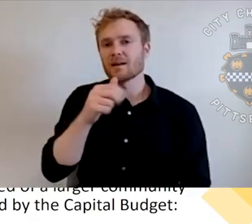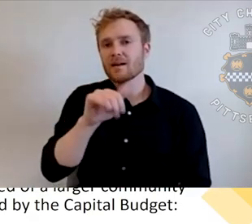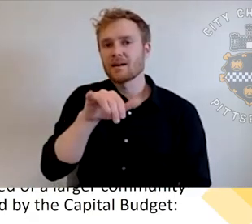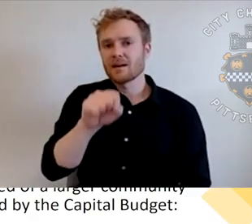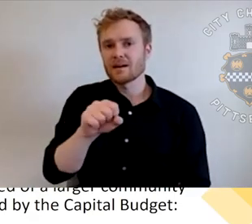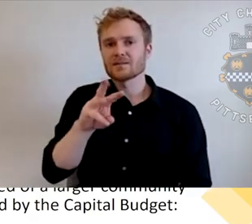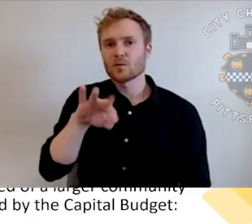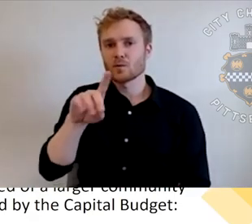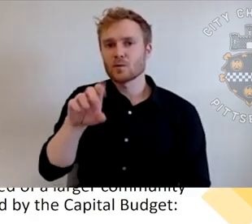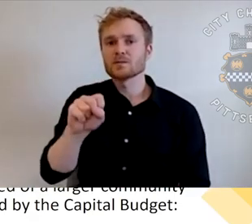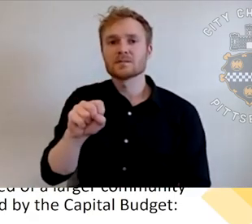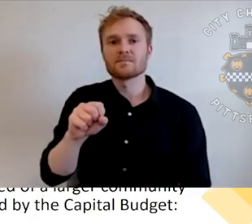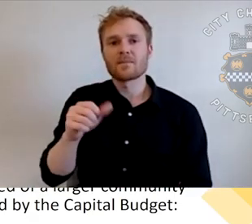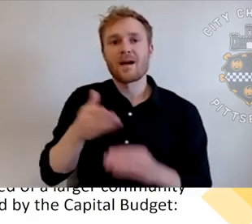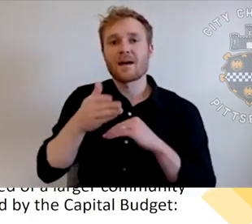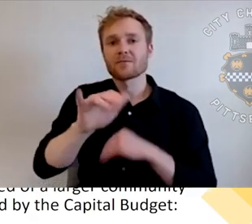Uh, next.